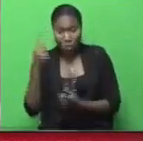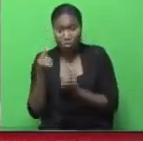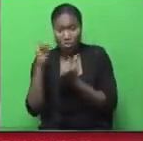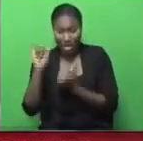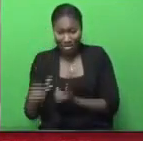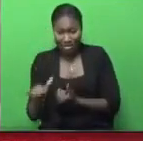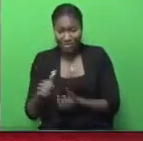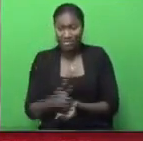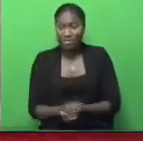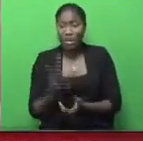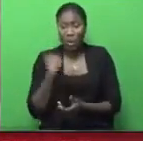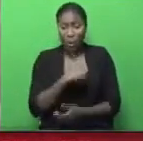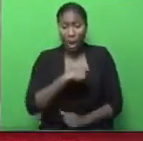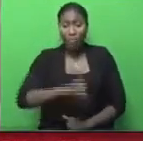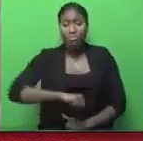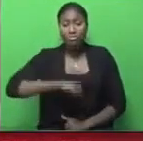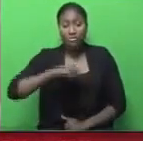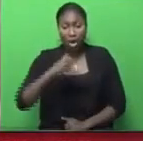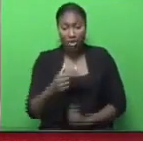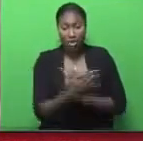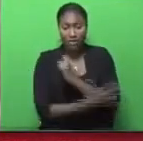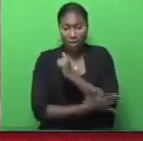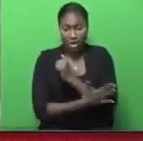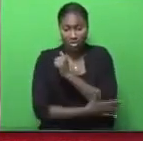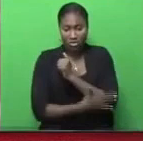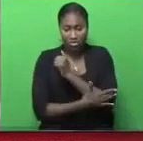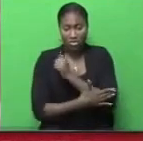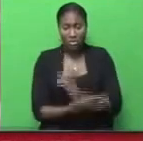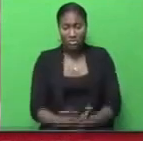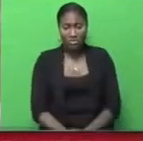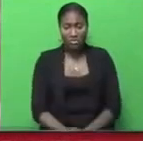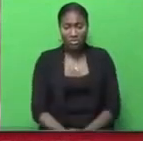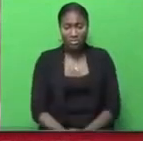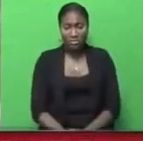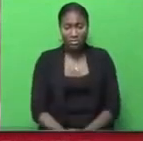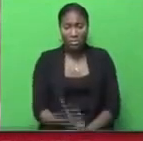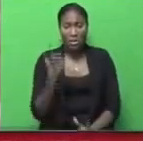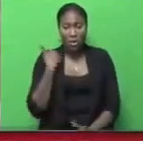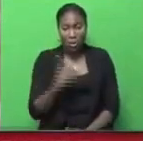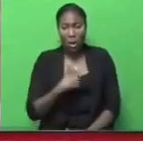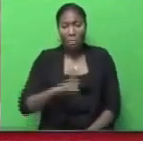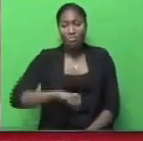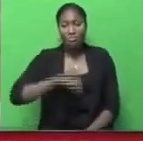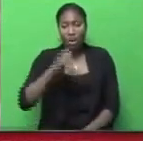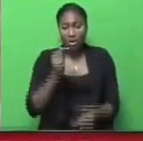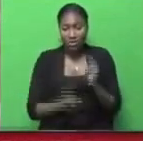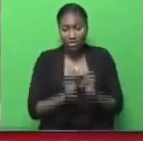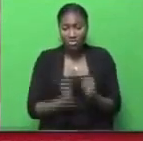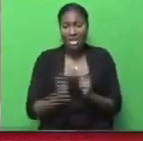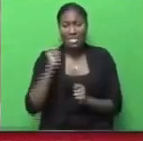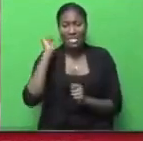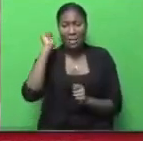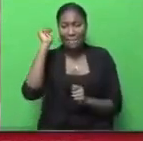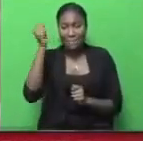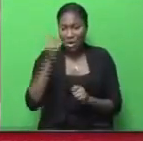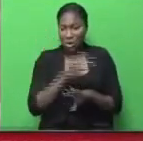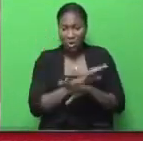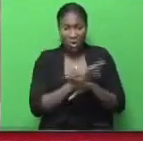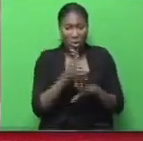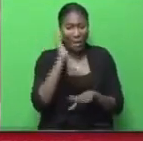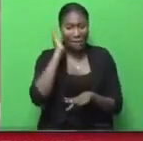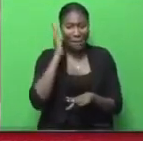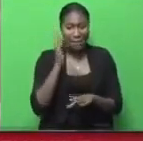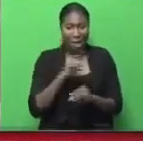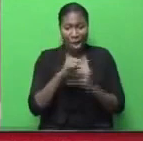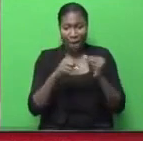We are proud of our country. We are proud of Trinidad and Tobago. Don't lecture us about